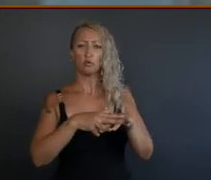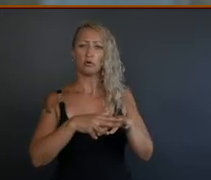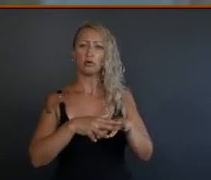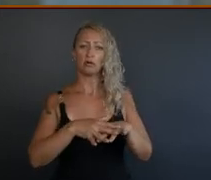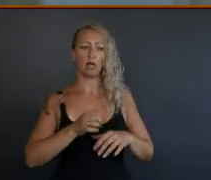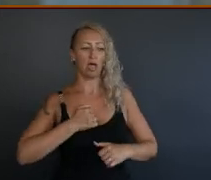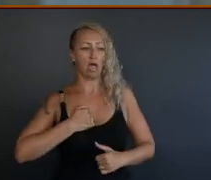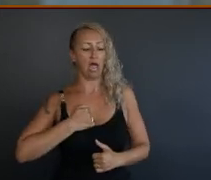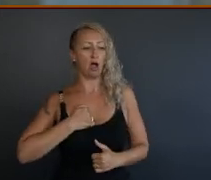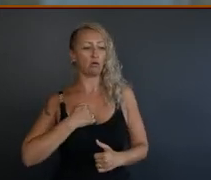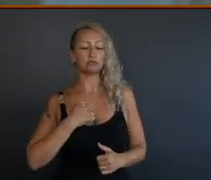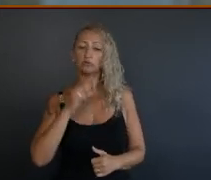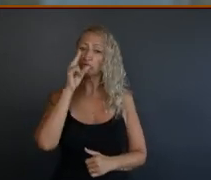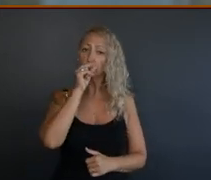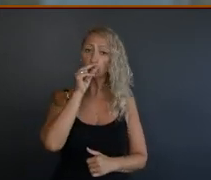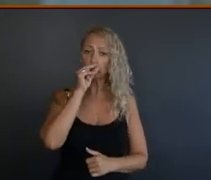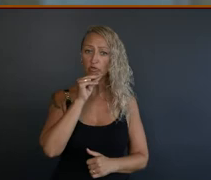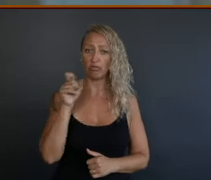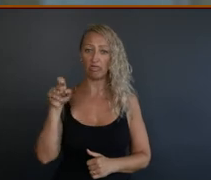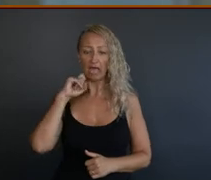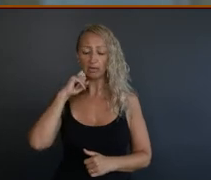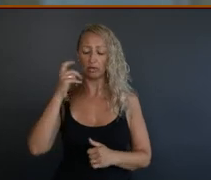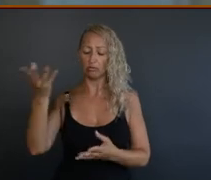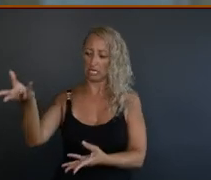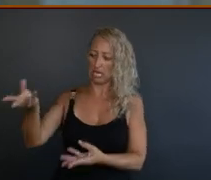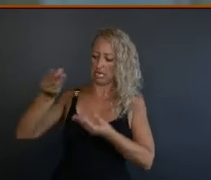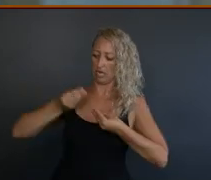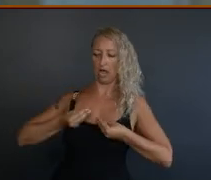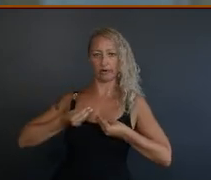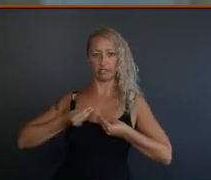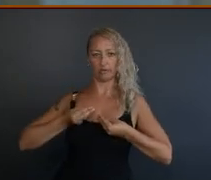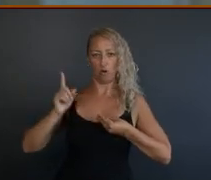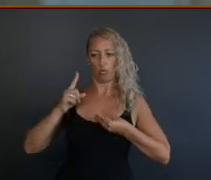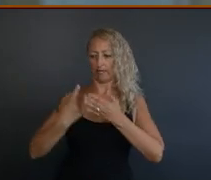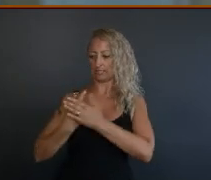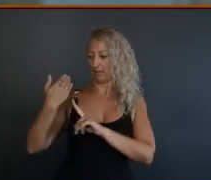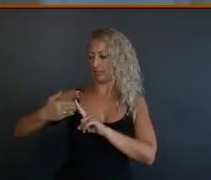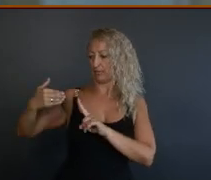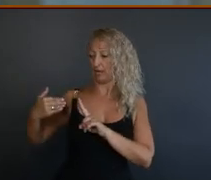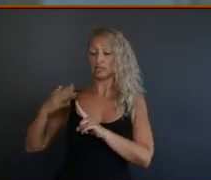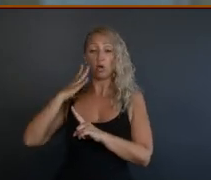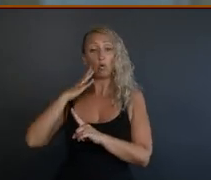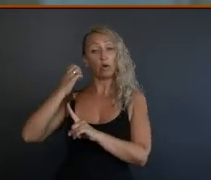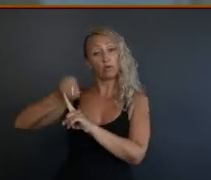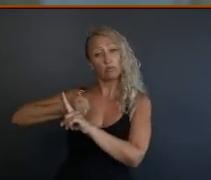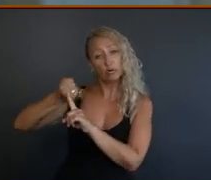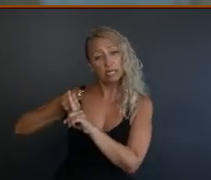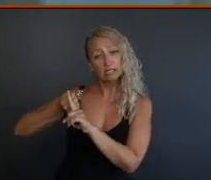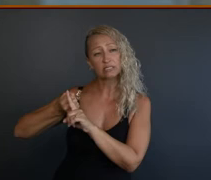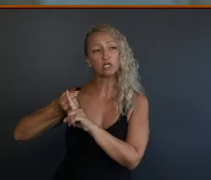fact that our youth, they're the ones that are going to inherit it. And I say that at our rallies, at our protests is that,